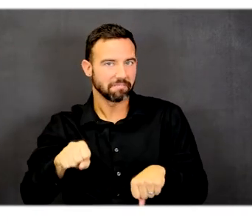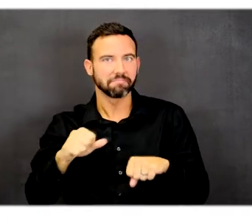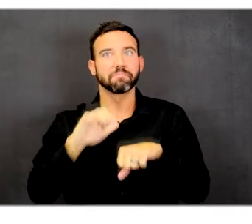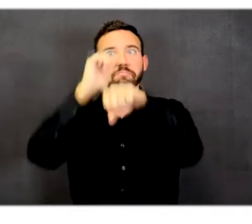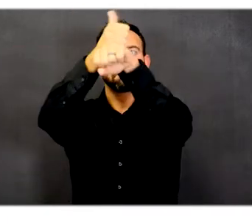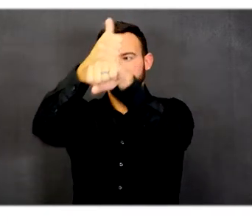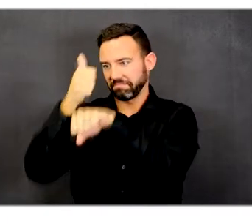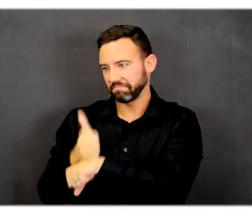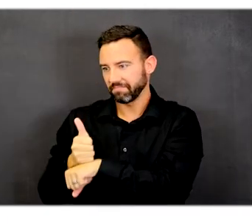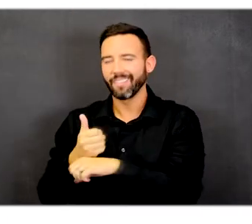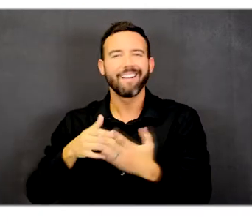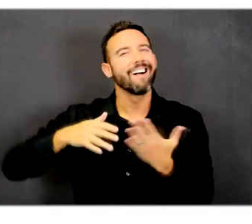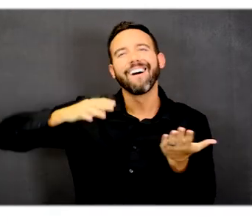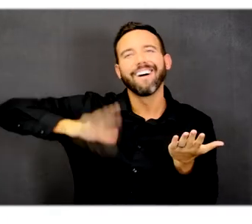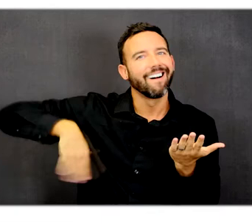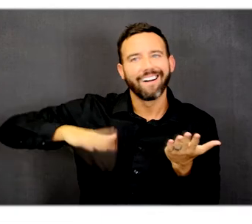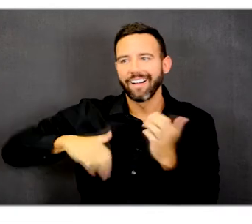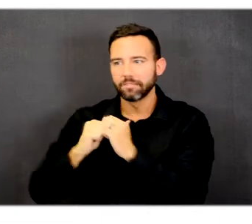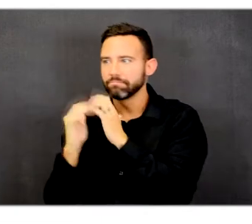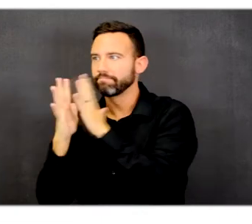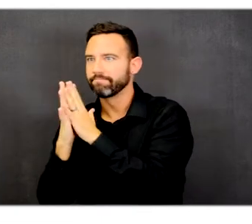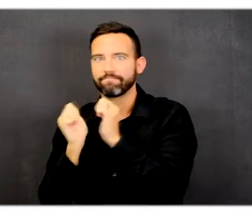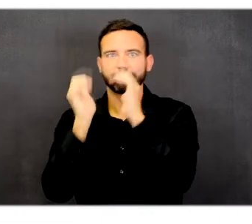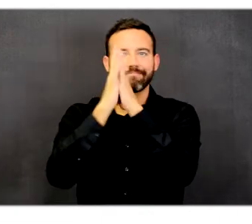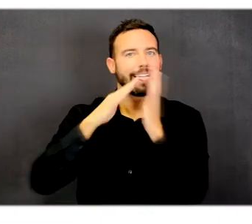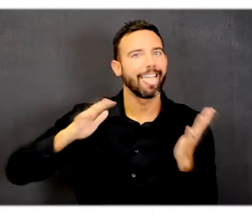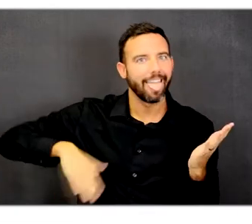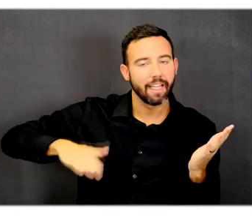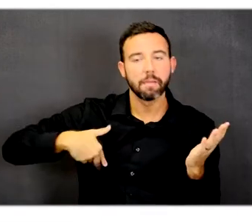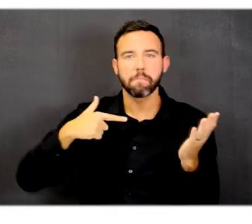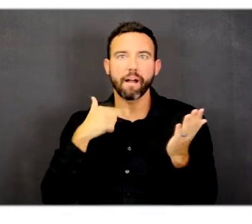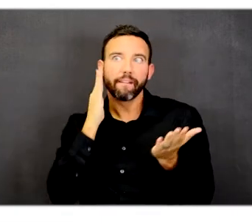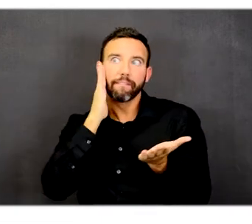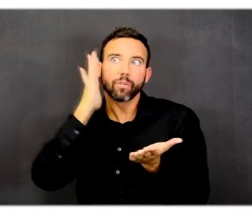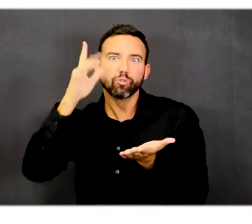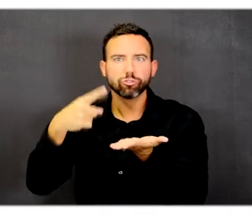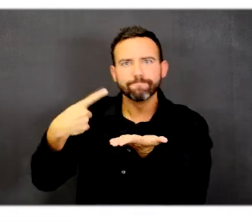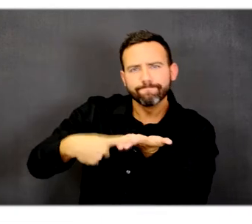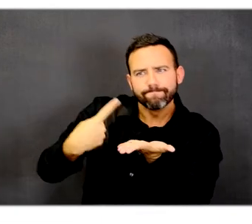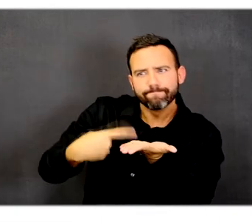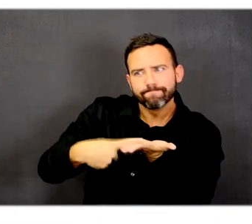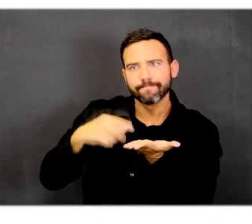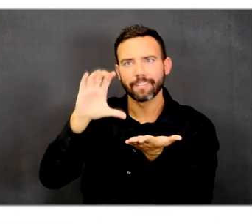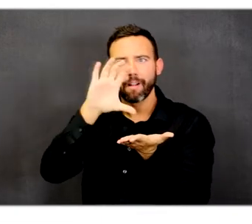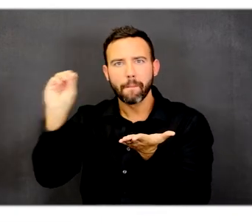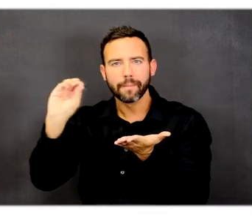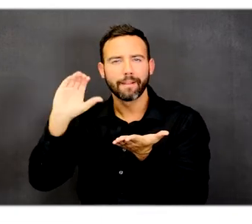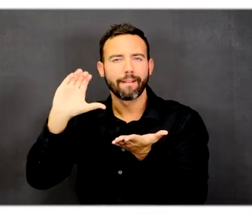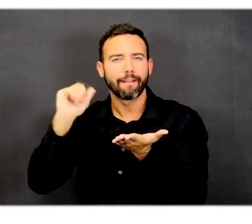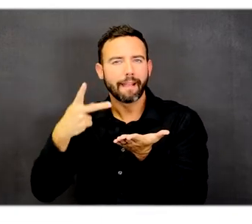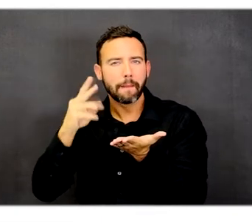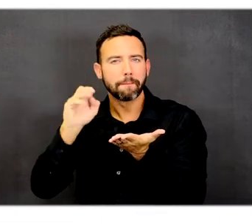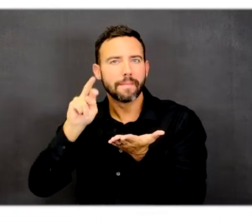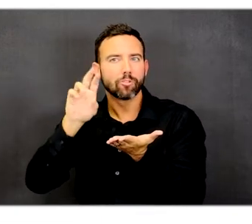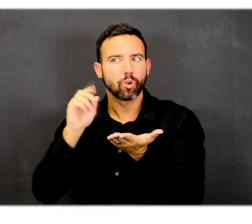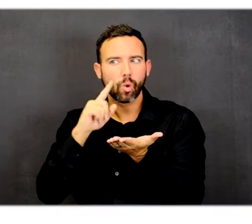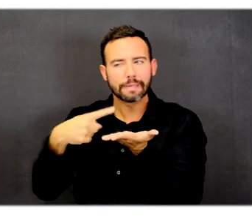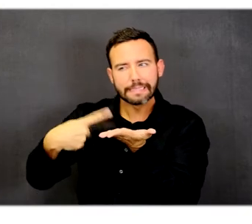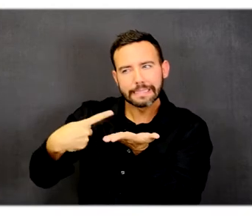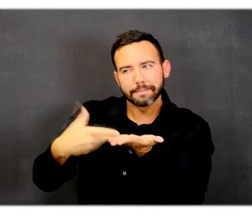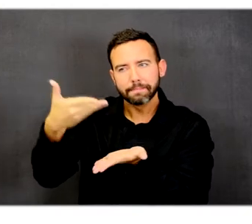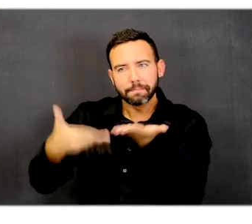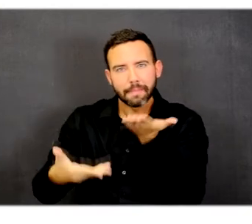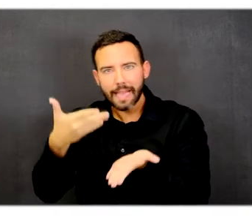It's not developed at this time, but future talk with Cap Metro indicate that there might be transportation